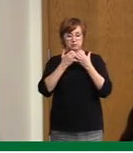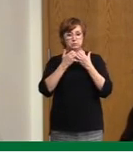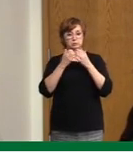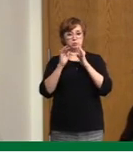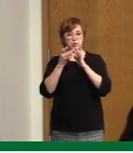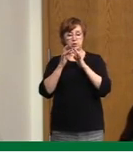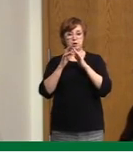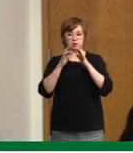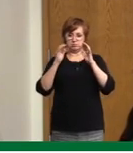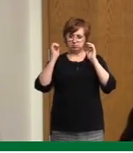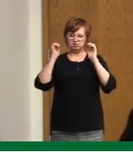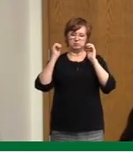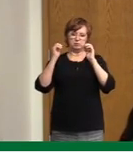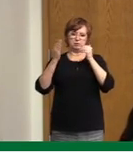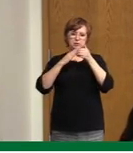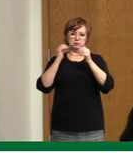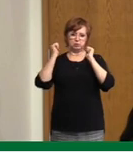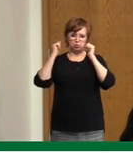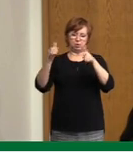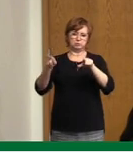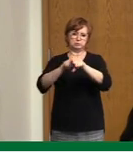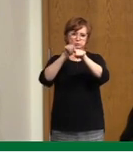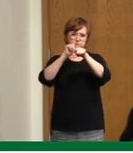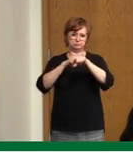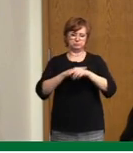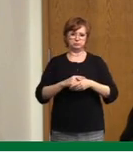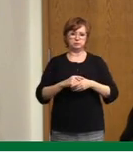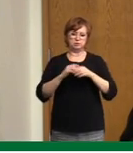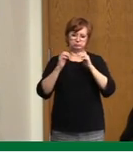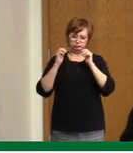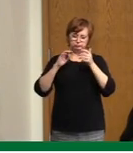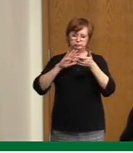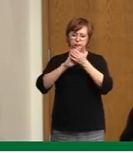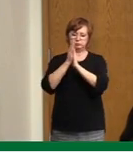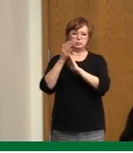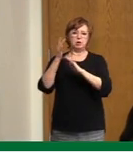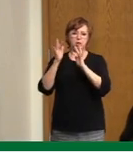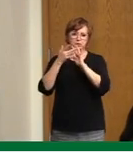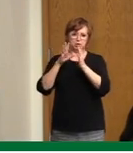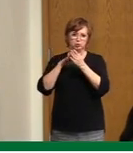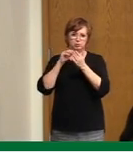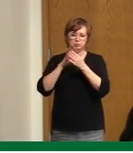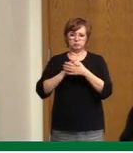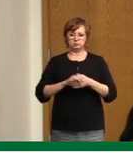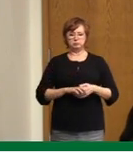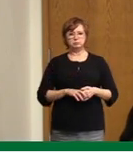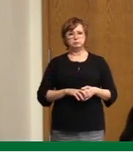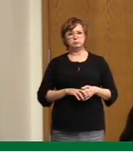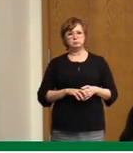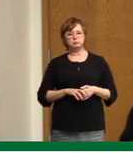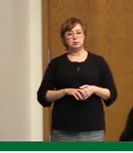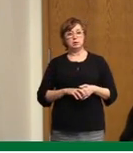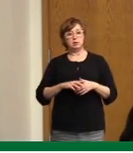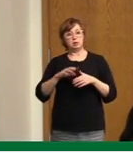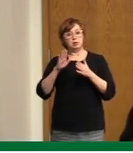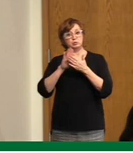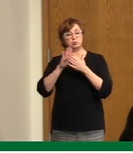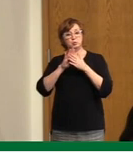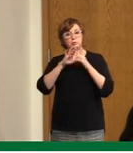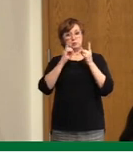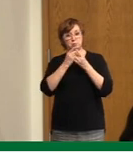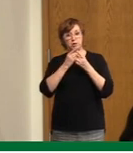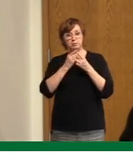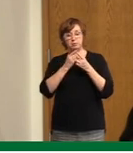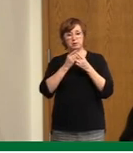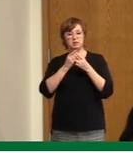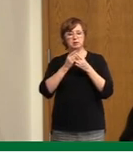point, you know, locally school divisions may have to elect to go online on a school-by-school basis as dictated by,